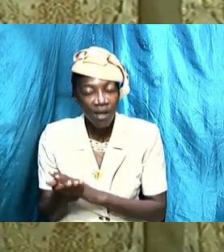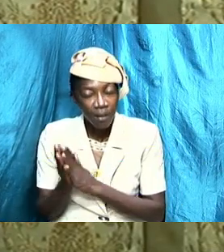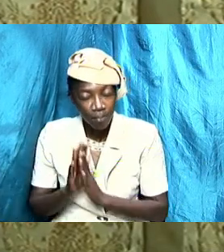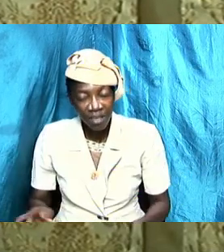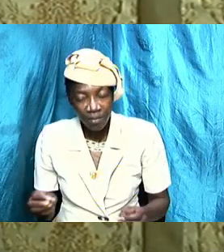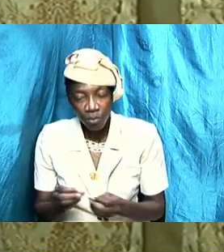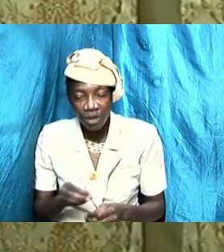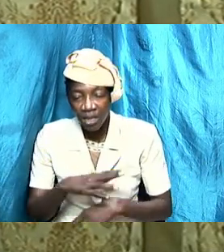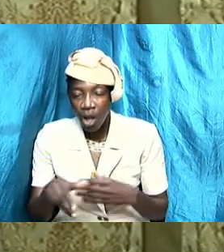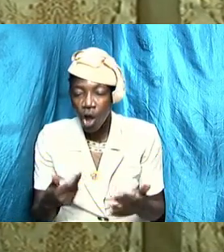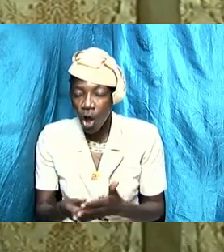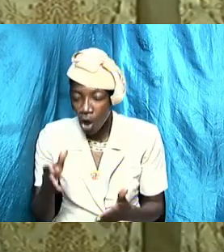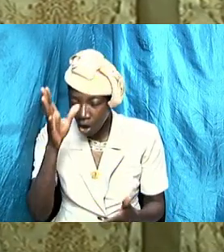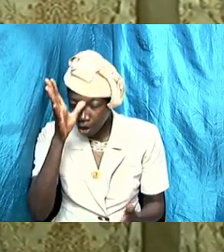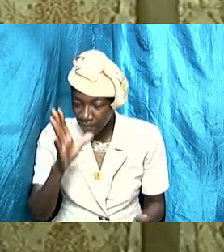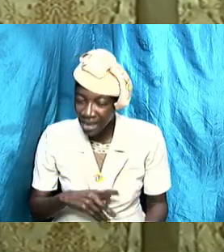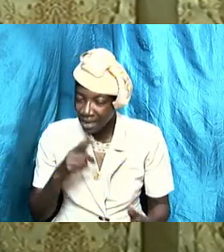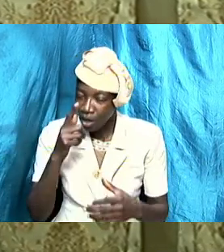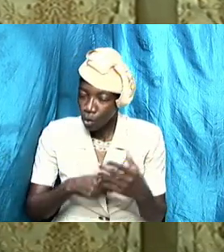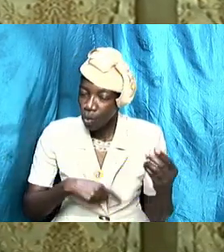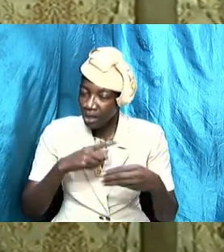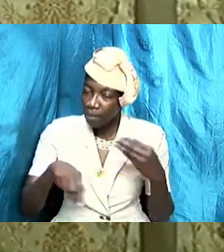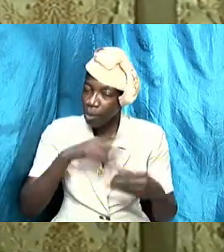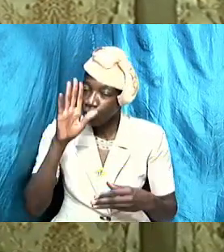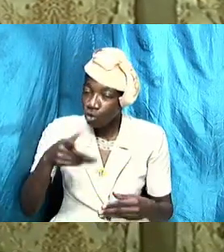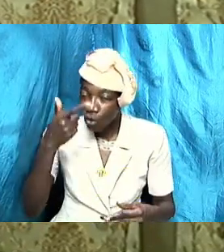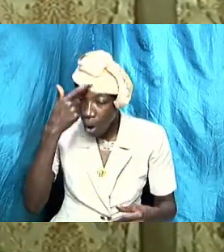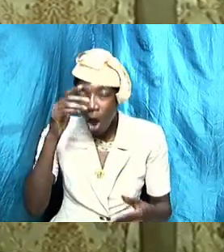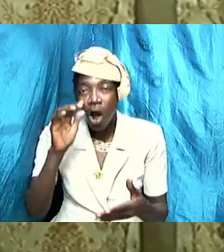says your husband what says your wife